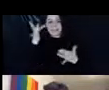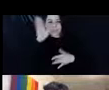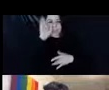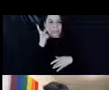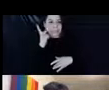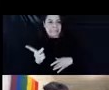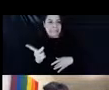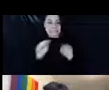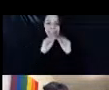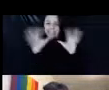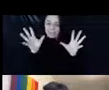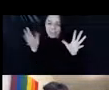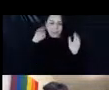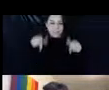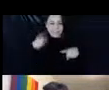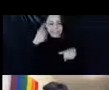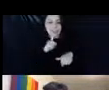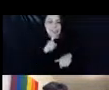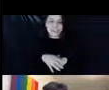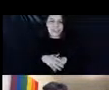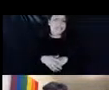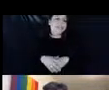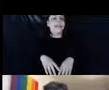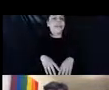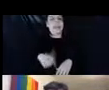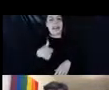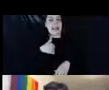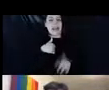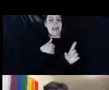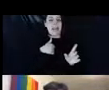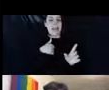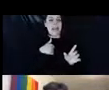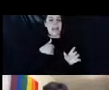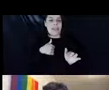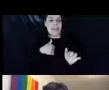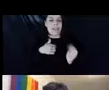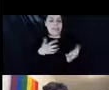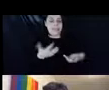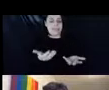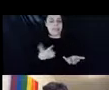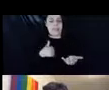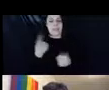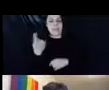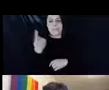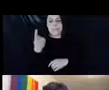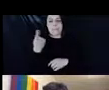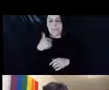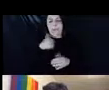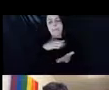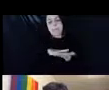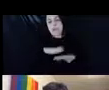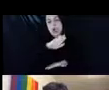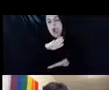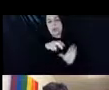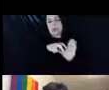that's for sure. And I, and I, you know, I, I'm someone who's like, I'm a college dropout. That's